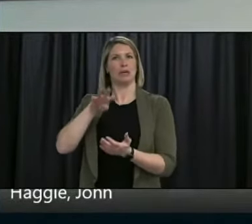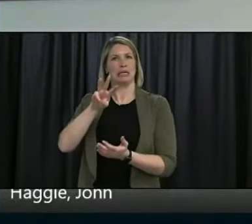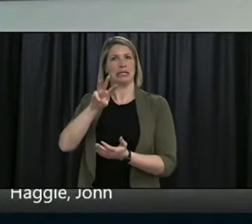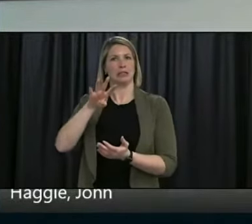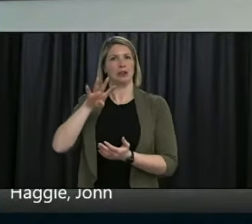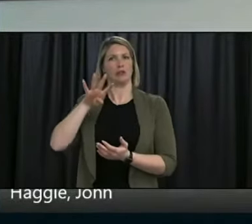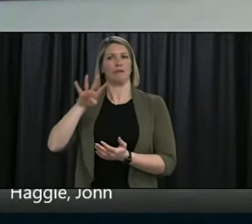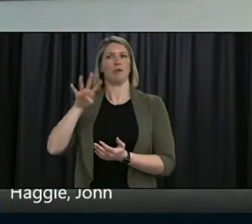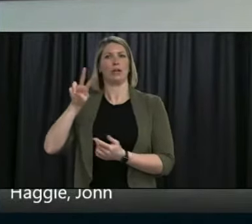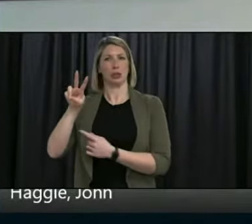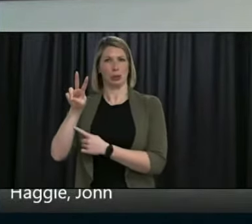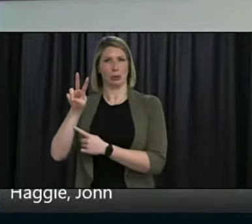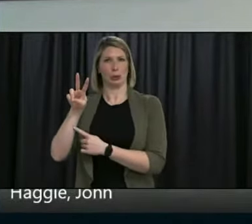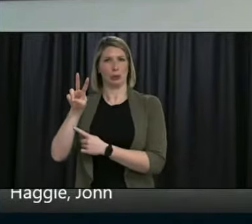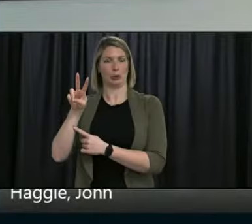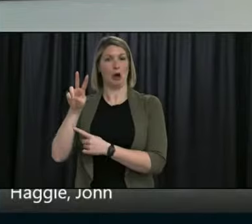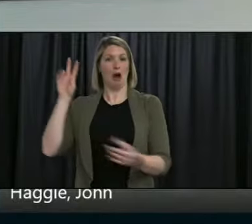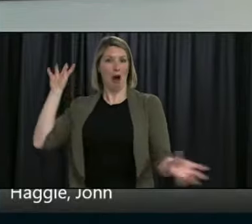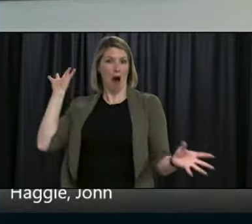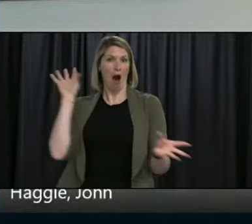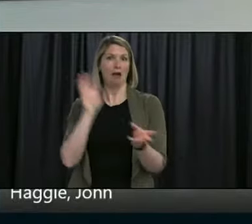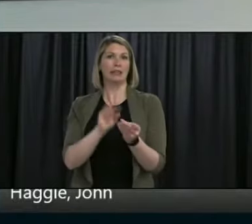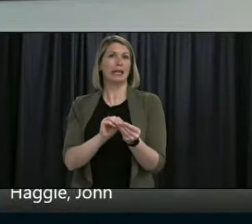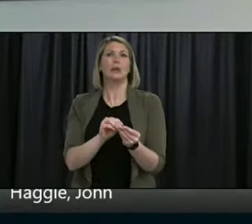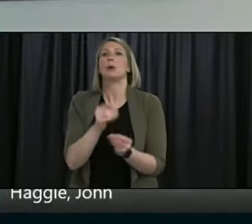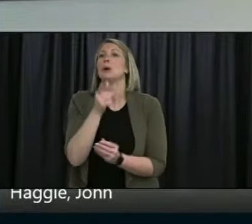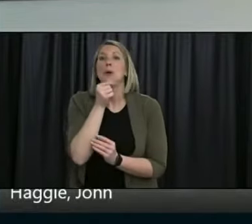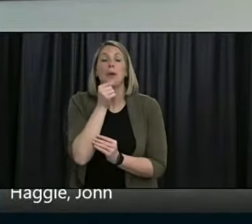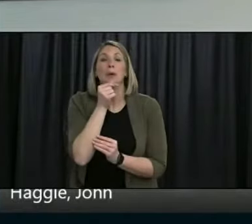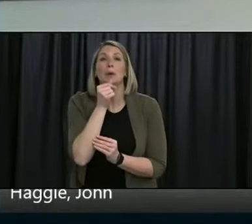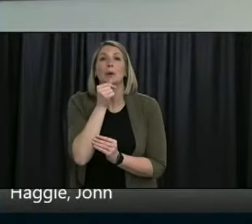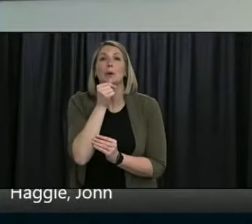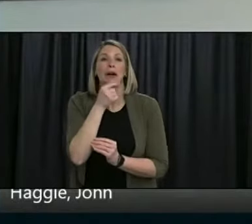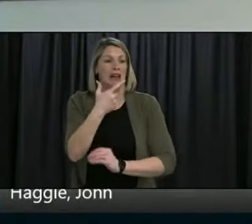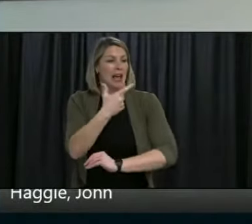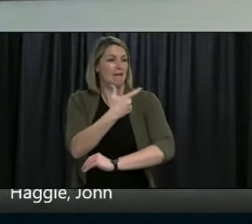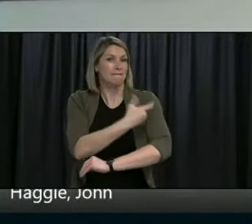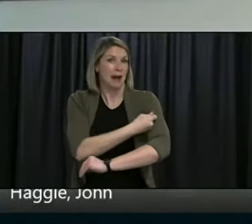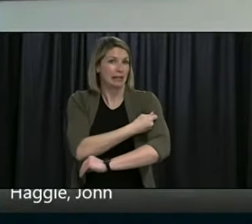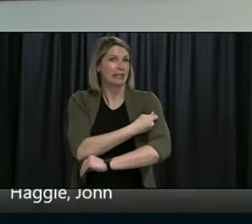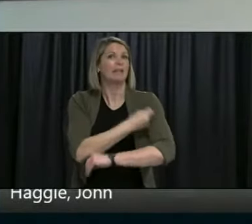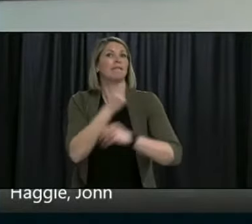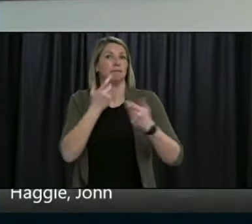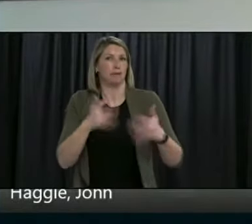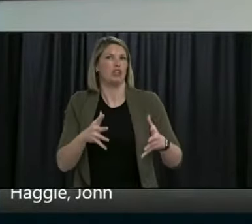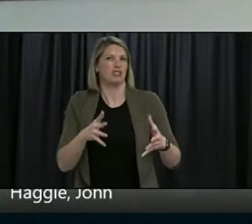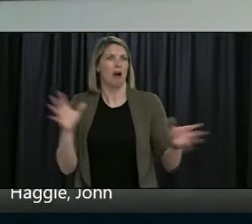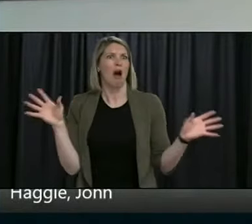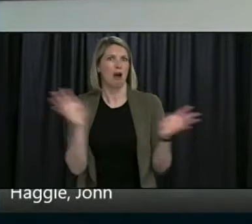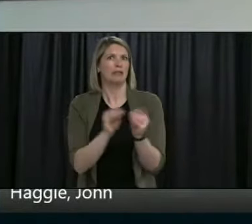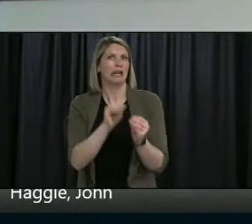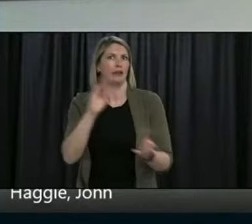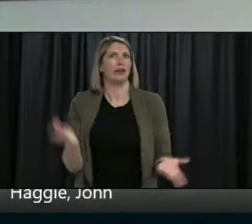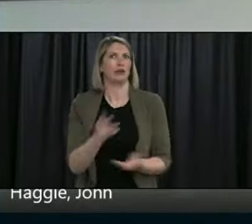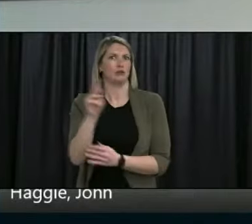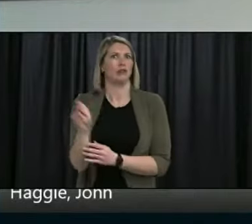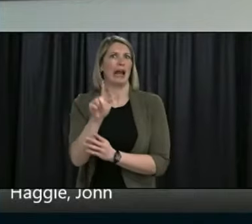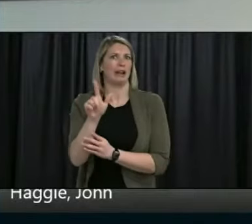people as of yesterday morning who had been vaccinated with one or two doses across the province.